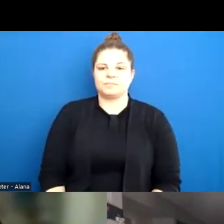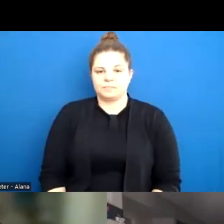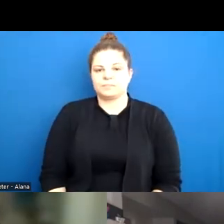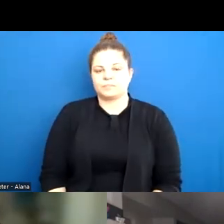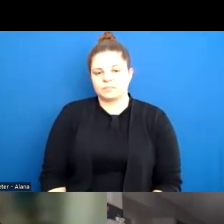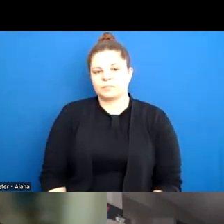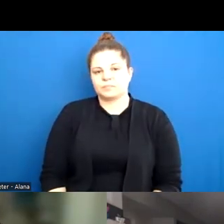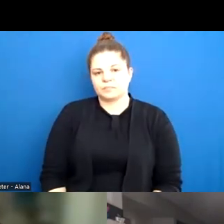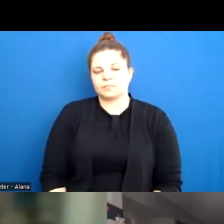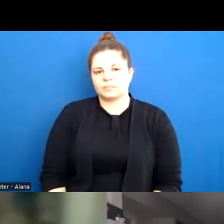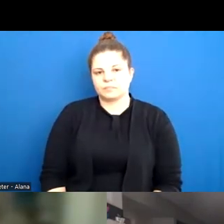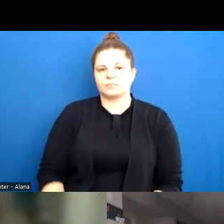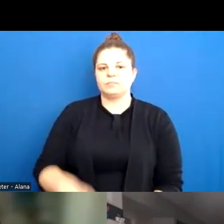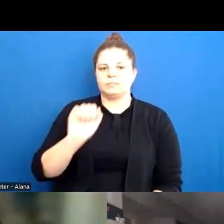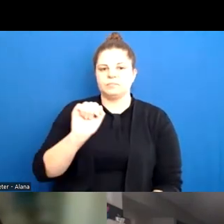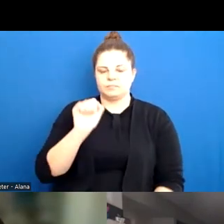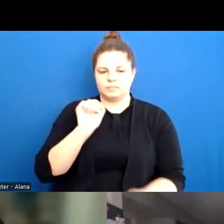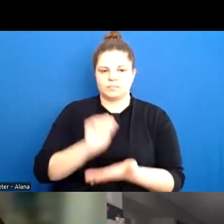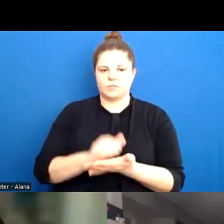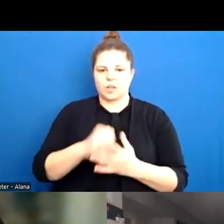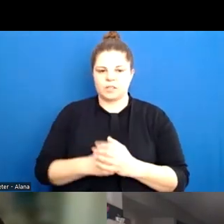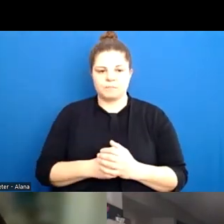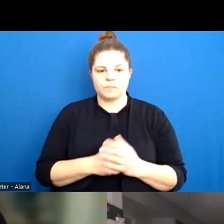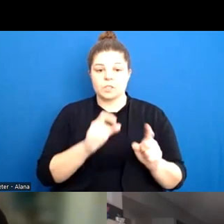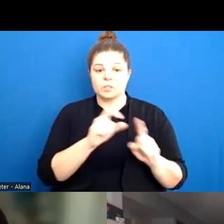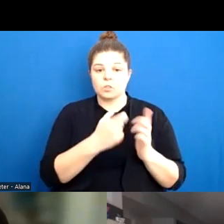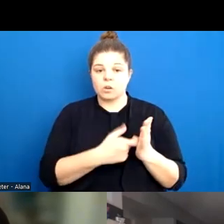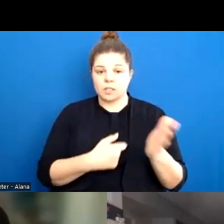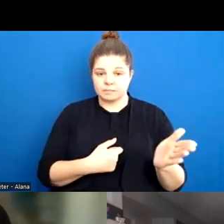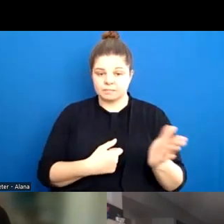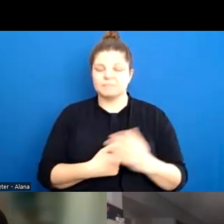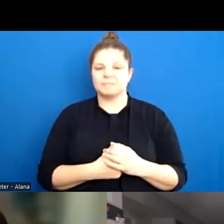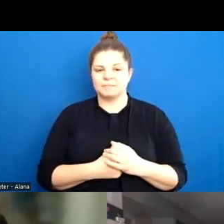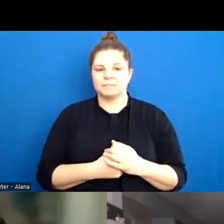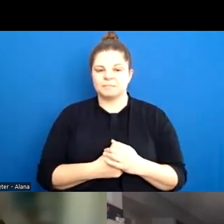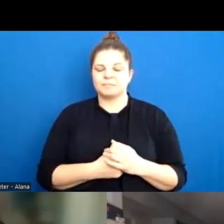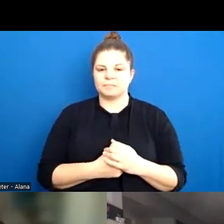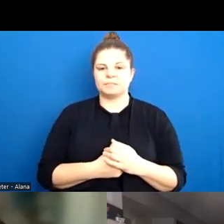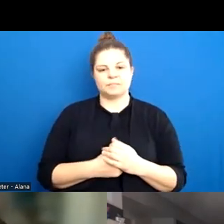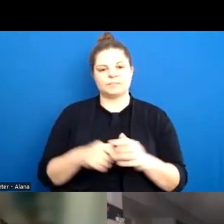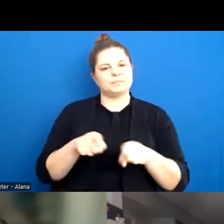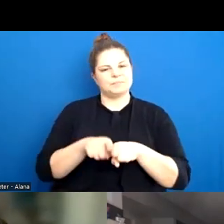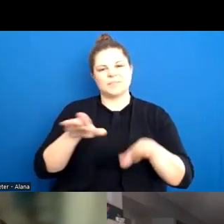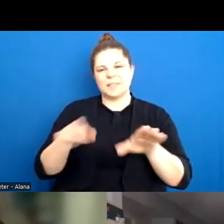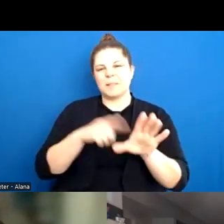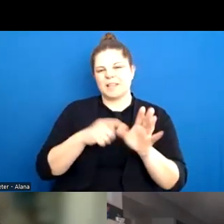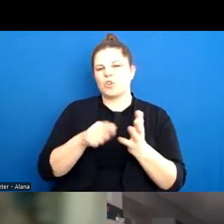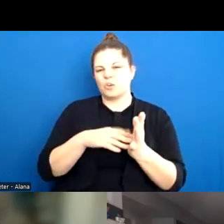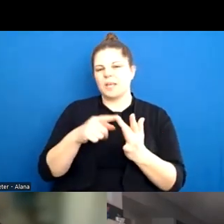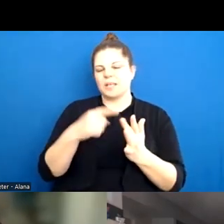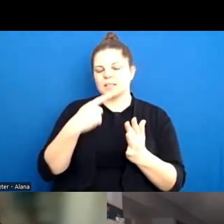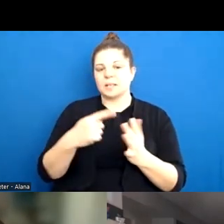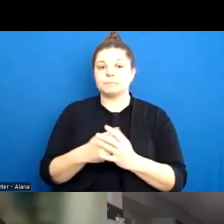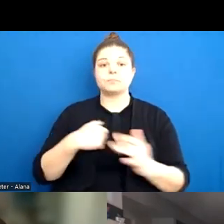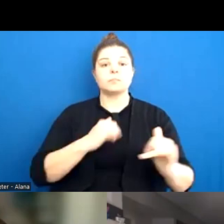100%. Melissa, do you want comment on that as well? Just really echoing what Yumi said, I interviewed,